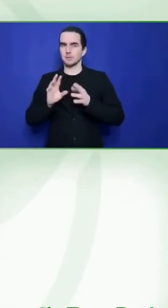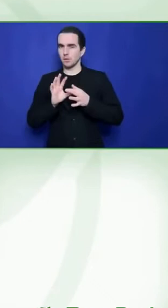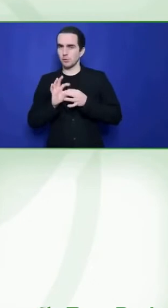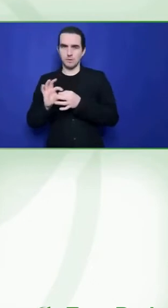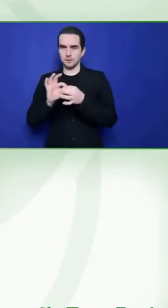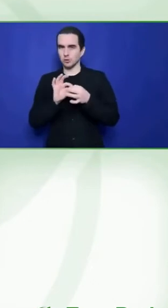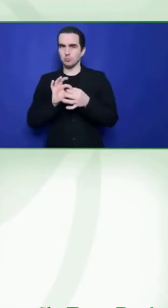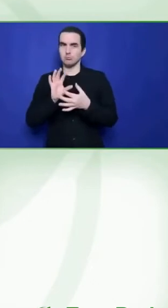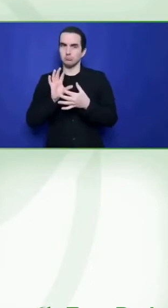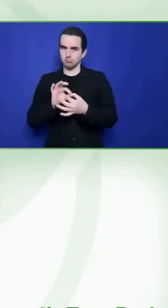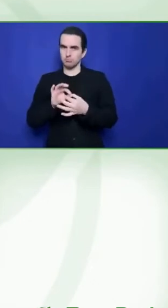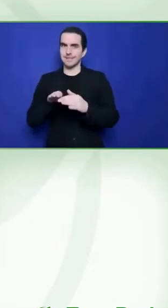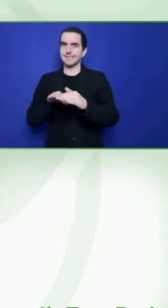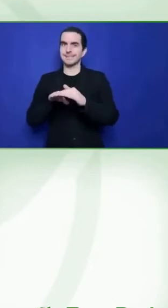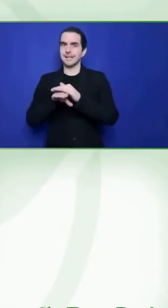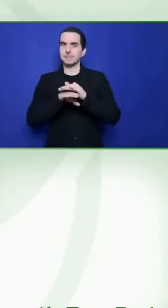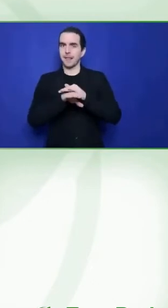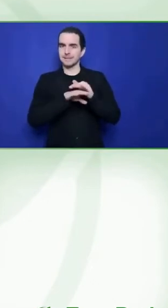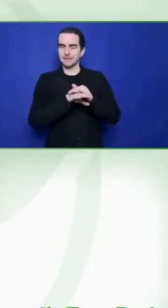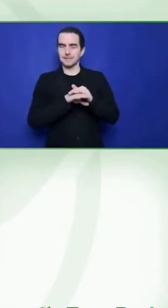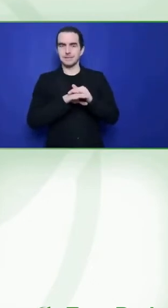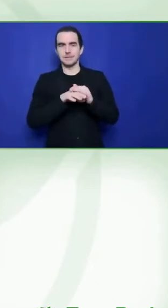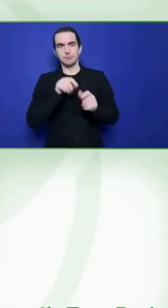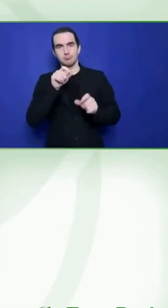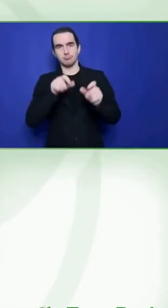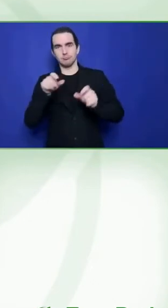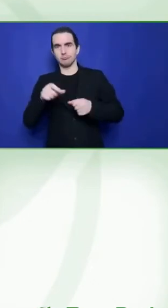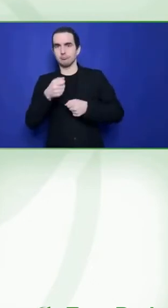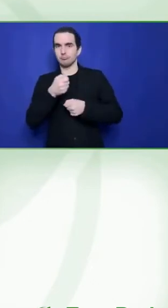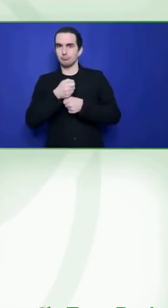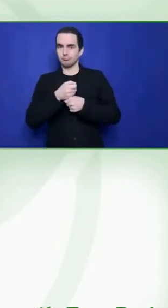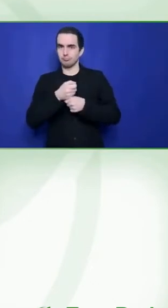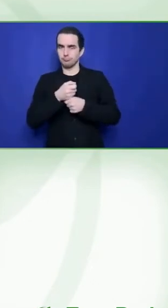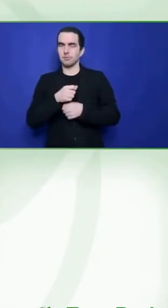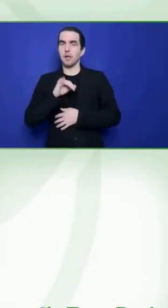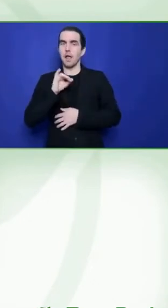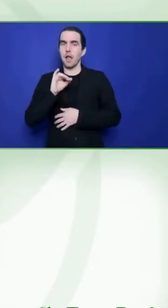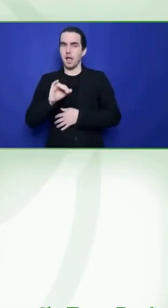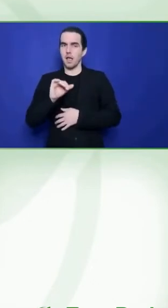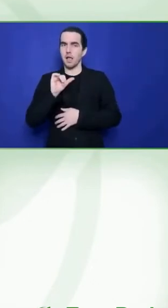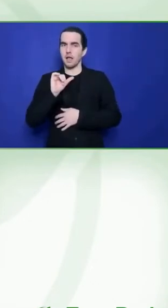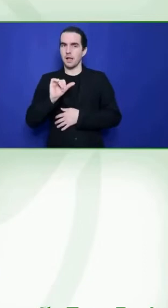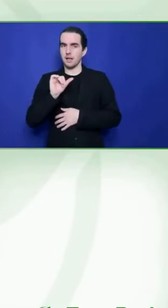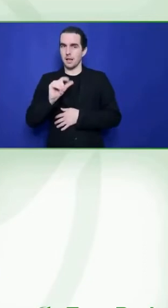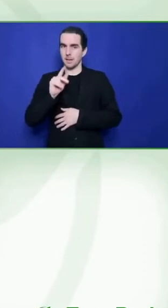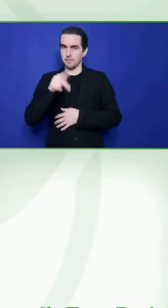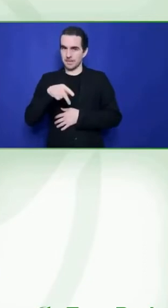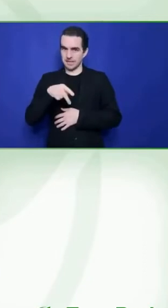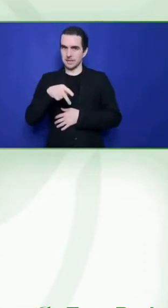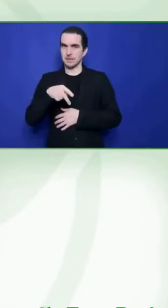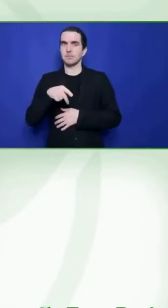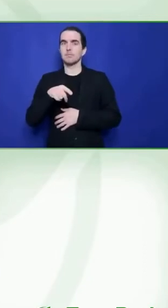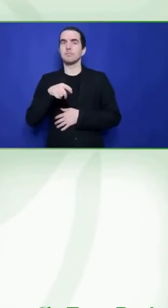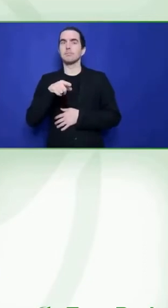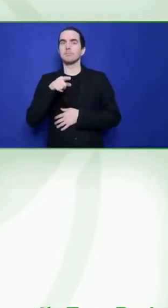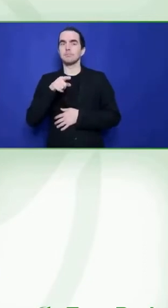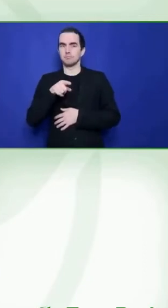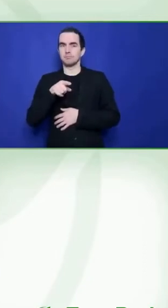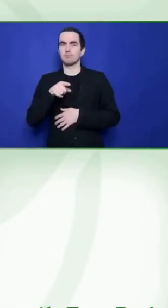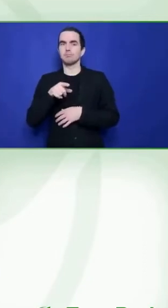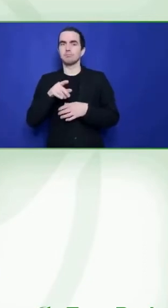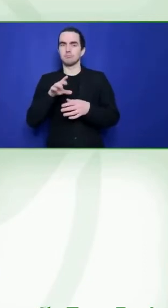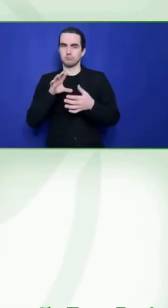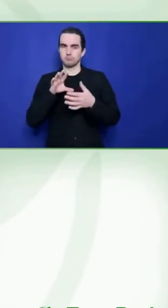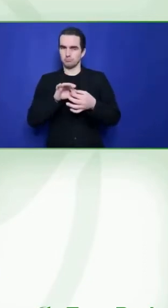digital accessibility around the world through research conducted by advocates through an initiative called the